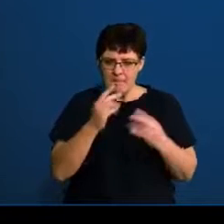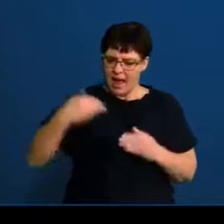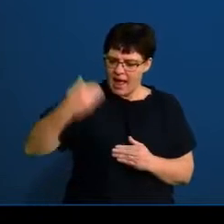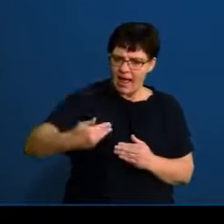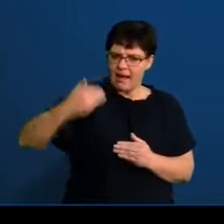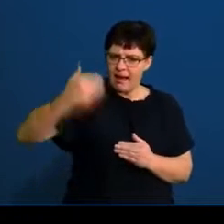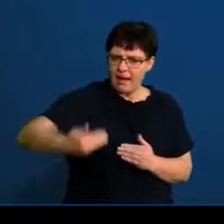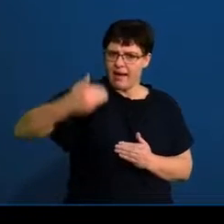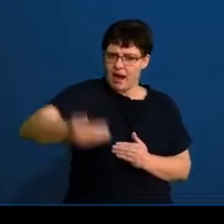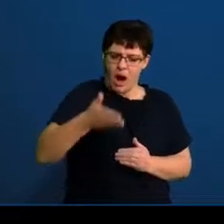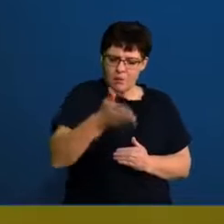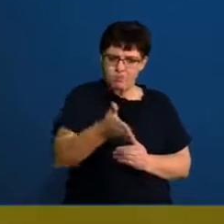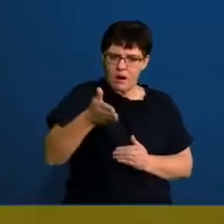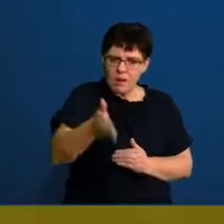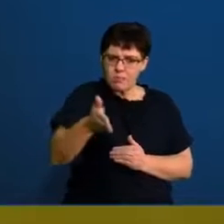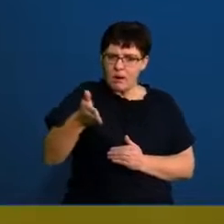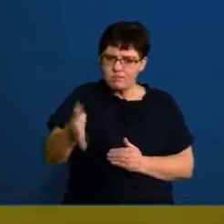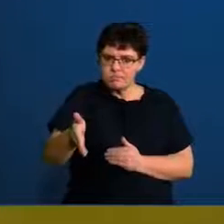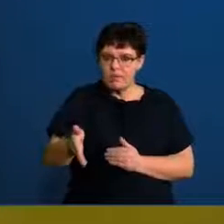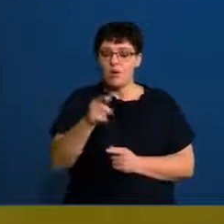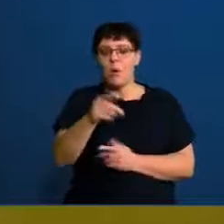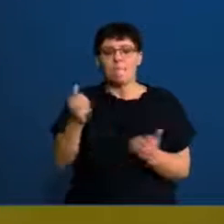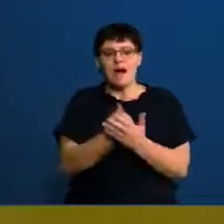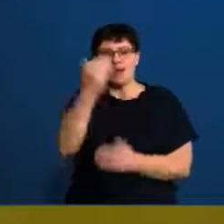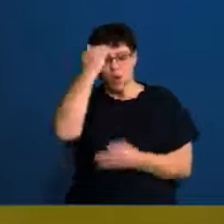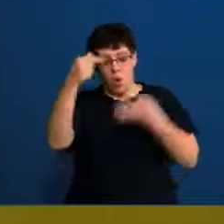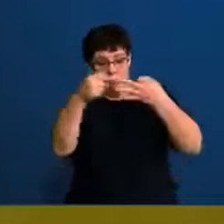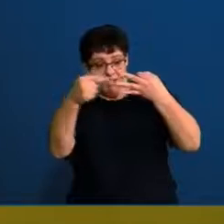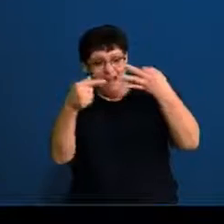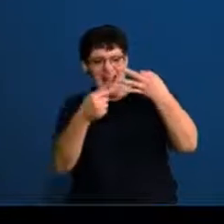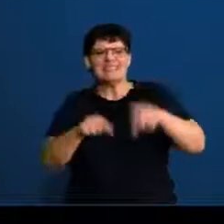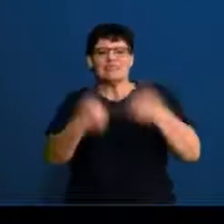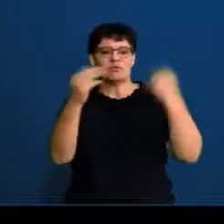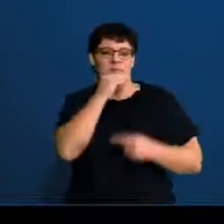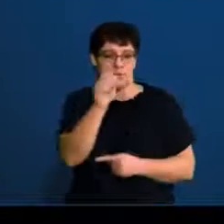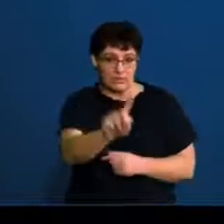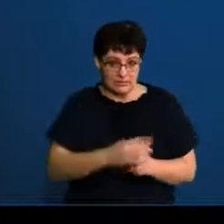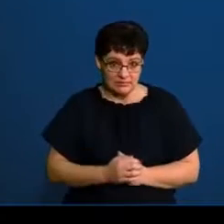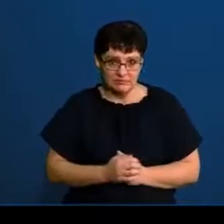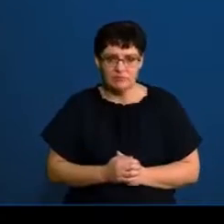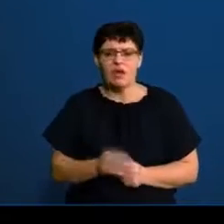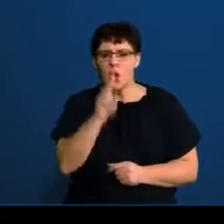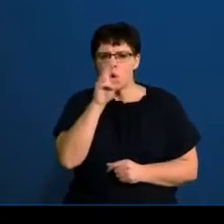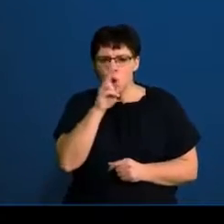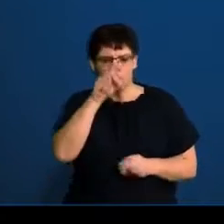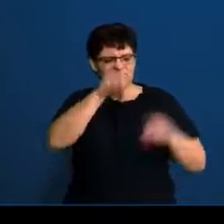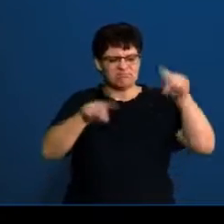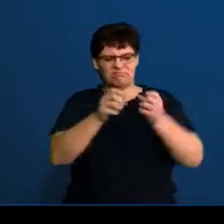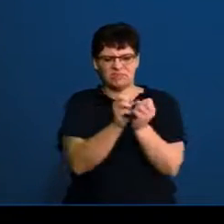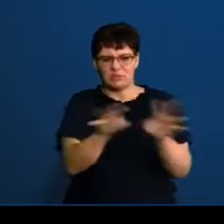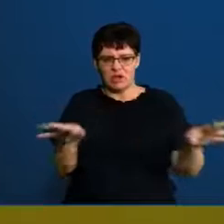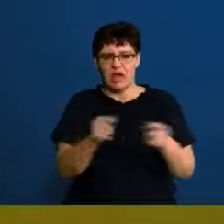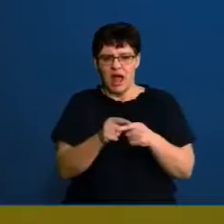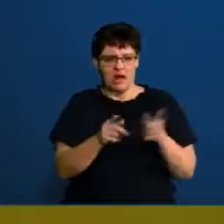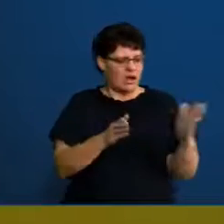got an O for most often occurring. It's important that you know the difference between those three words. And then we look at our spread, kind of like our